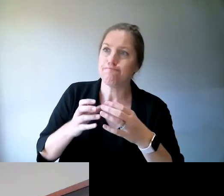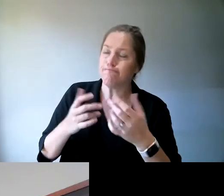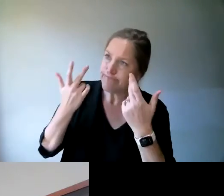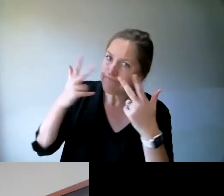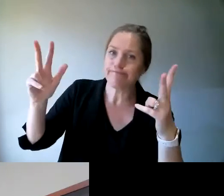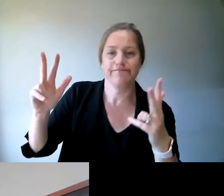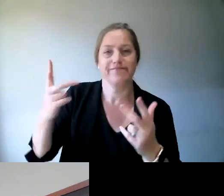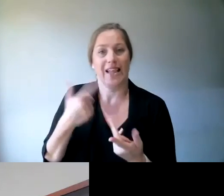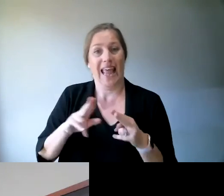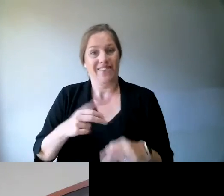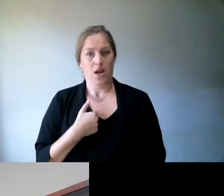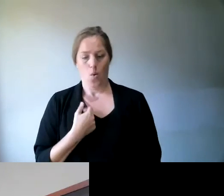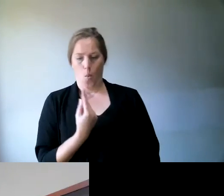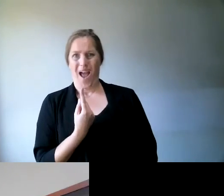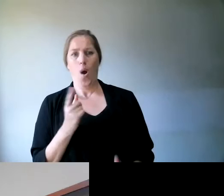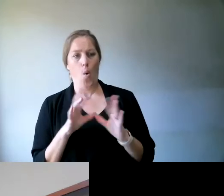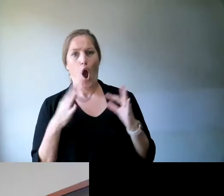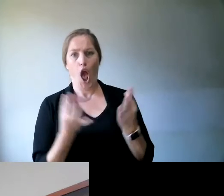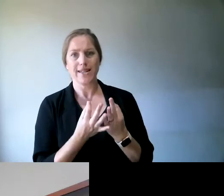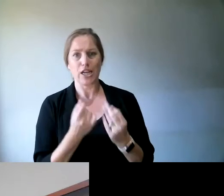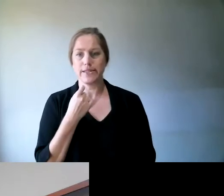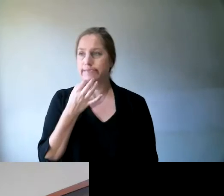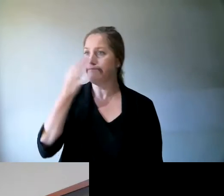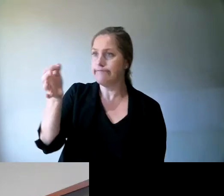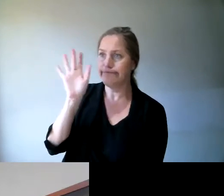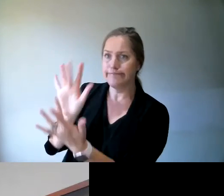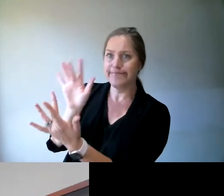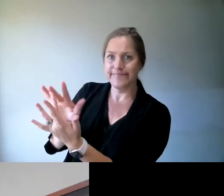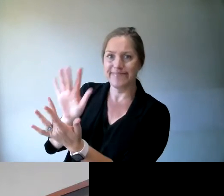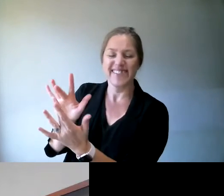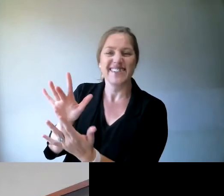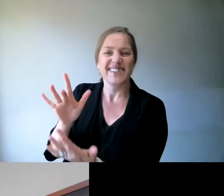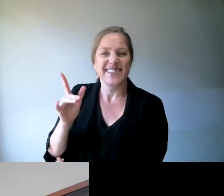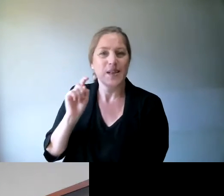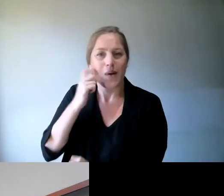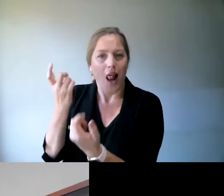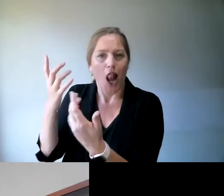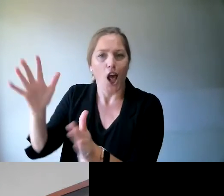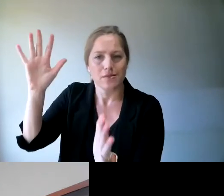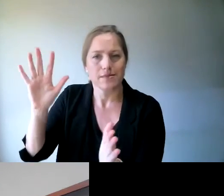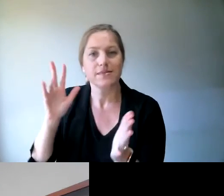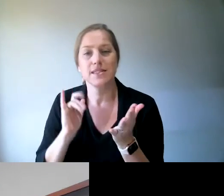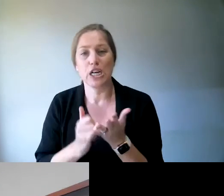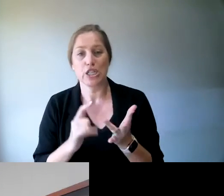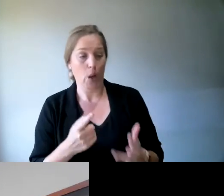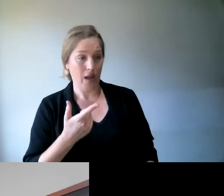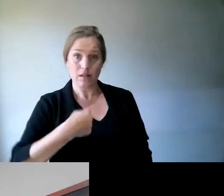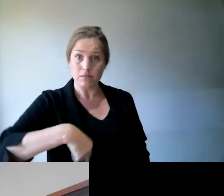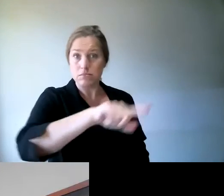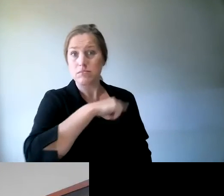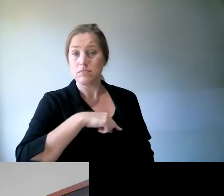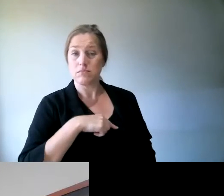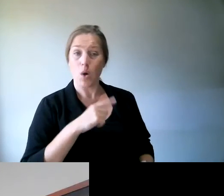alliance or a single organizational voice might get lost. But if there's both an organizational